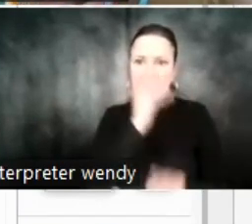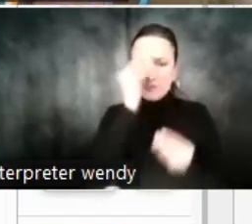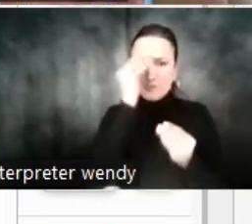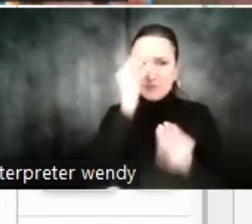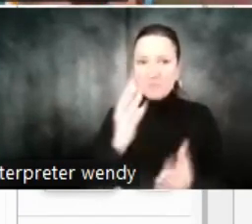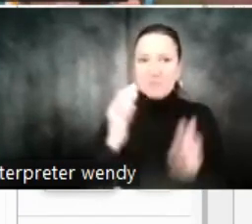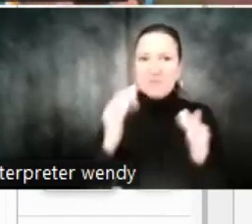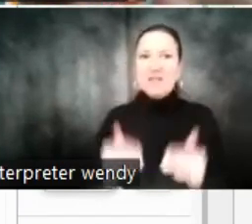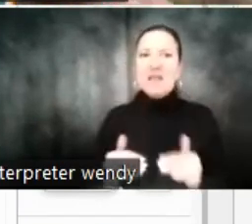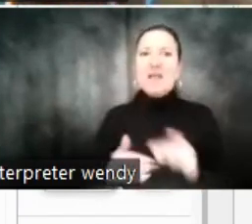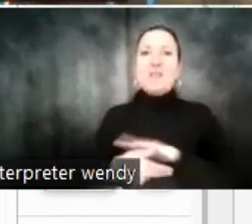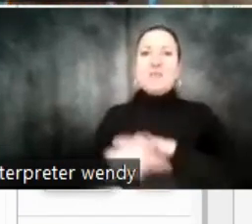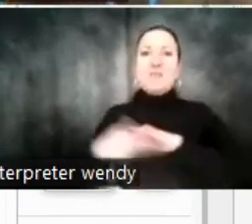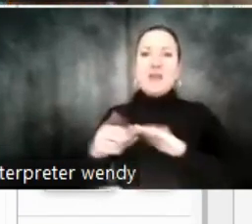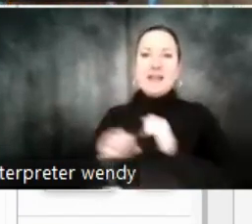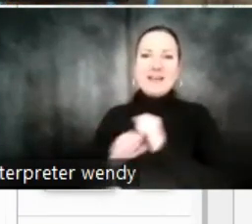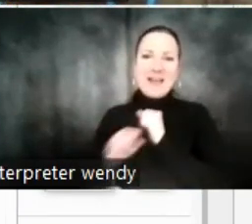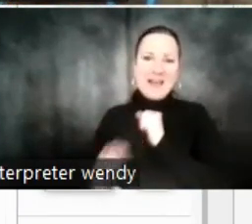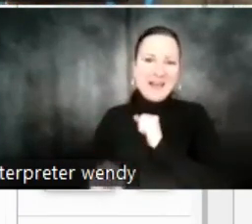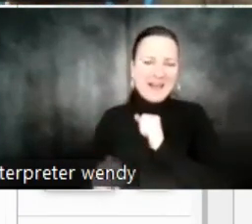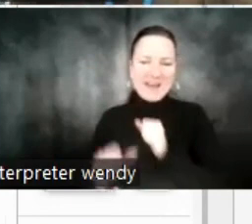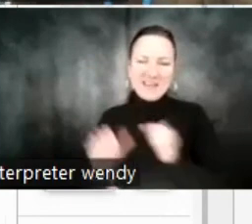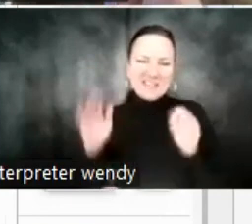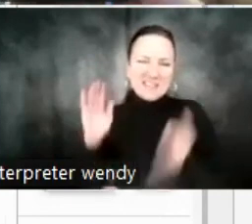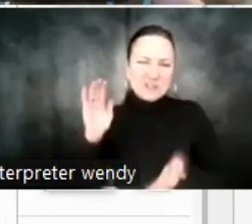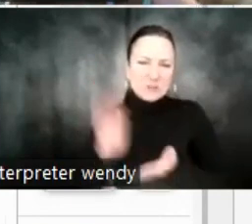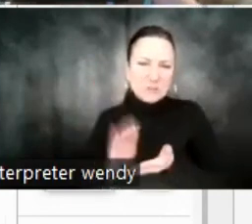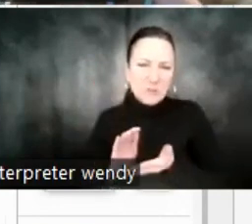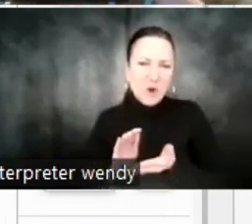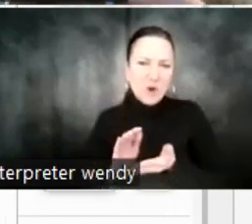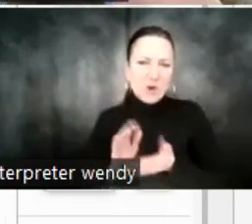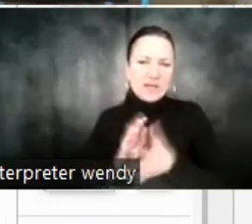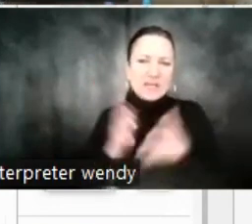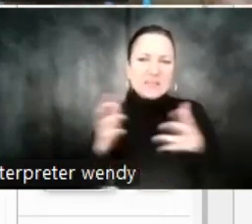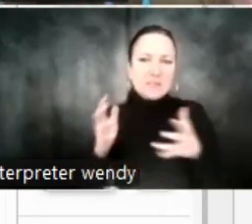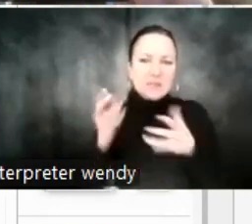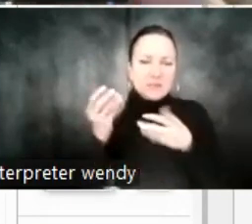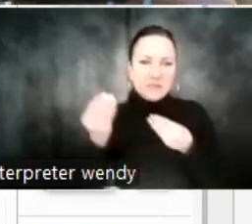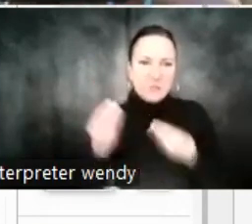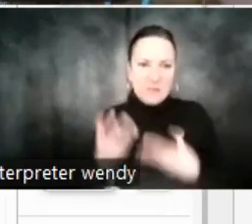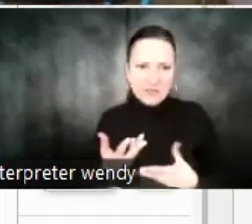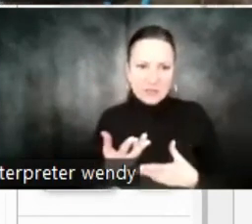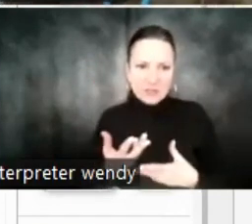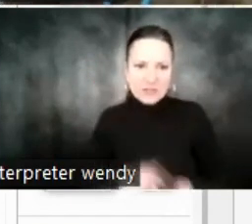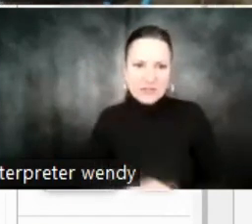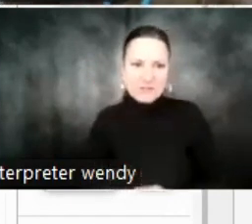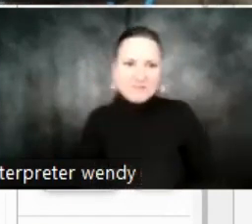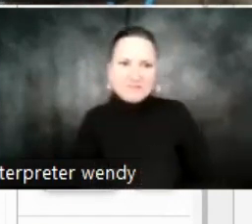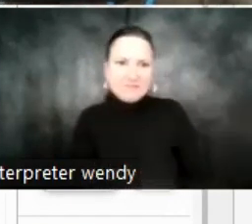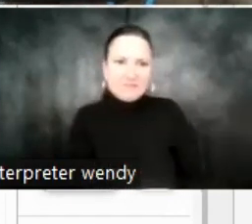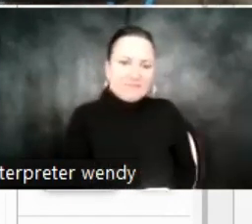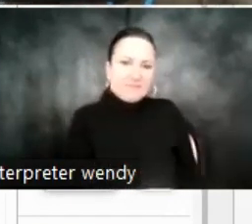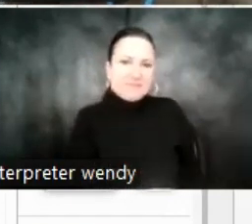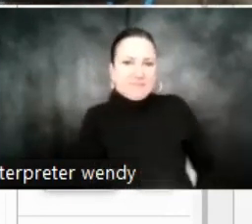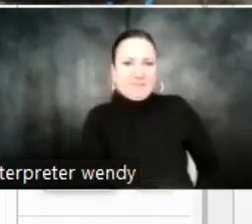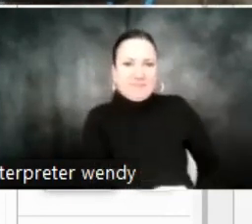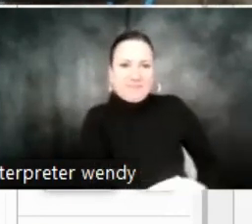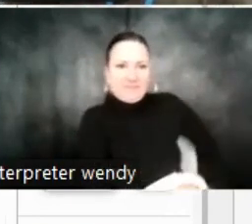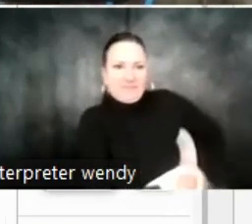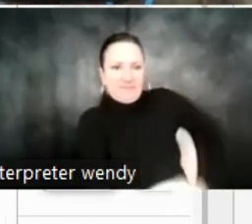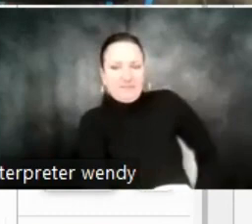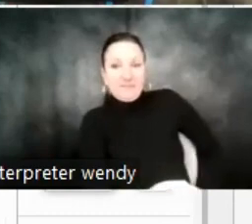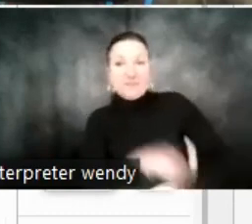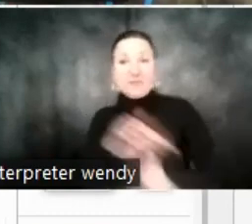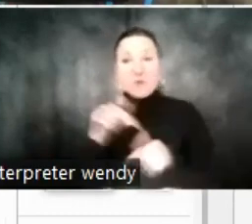So, that's why these are two very different approaches to advertising. But then, secondly, I'd like to show you, you click on the Amazon